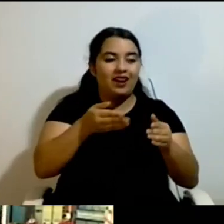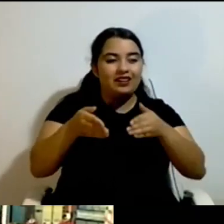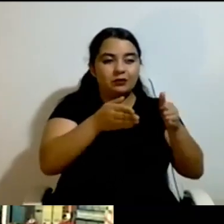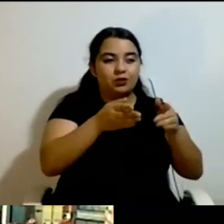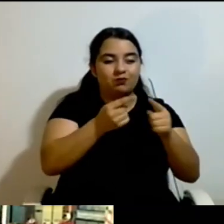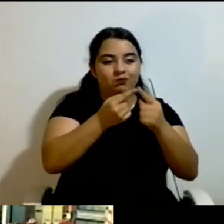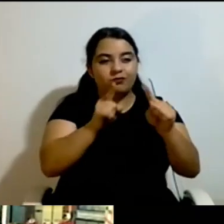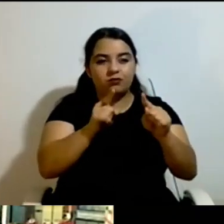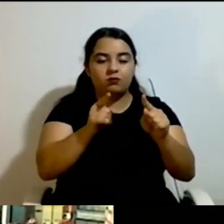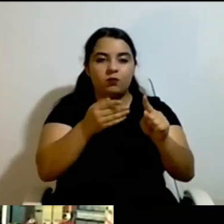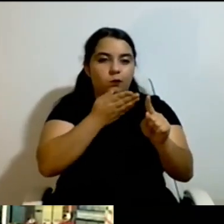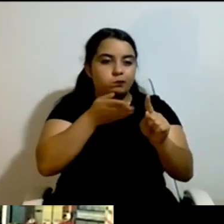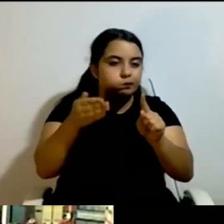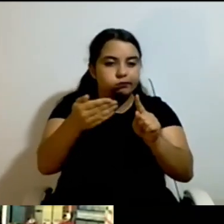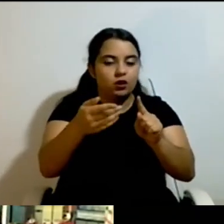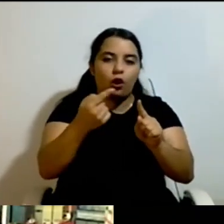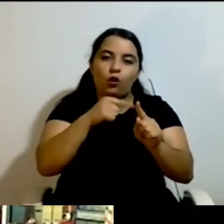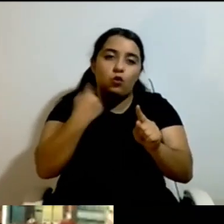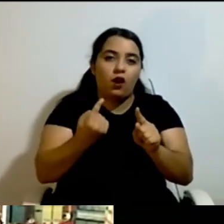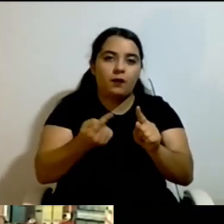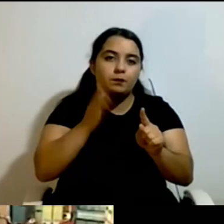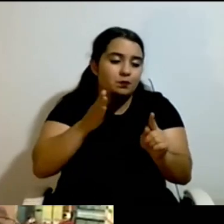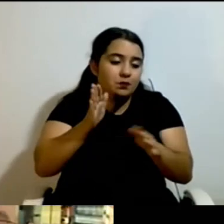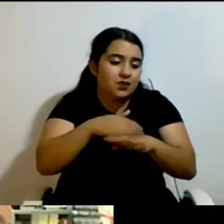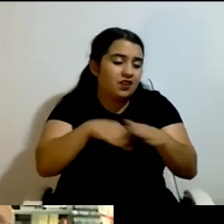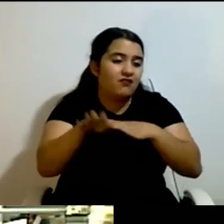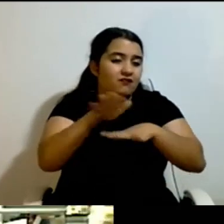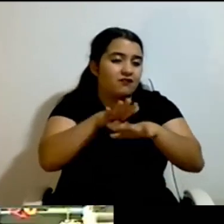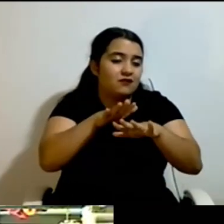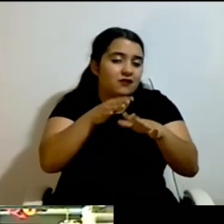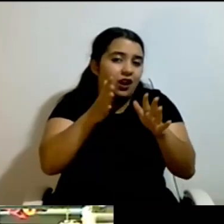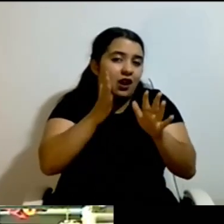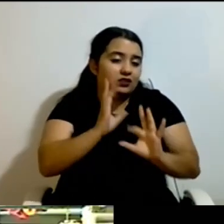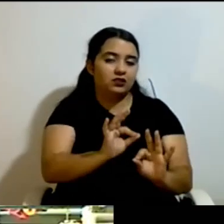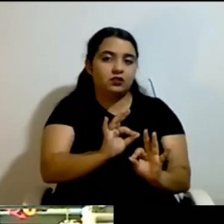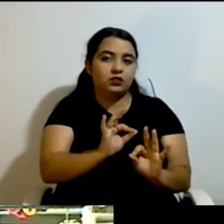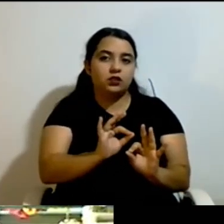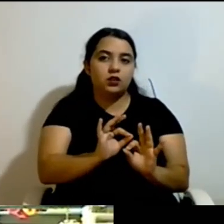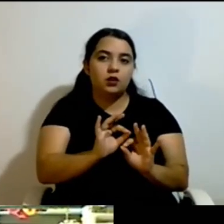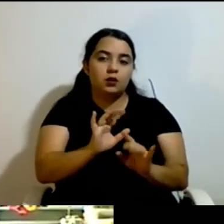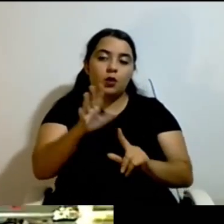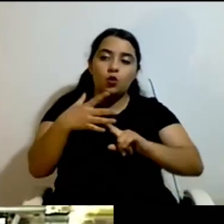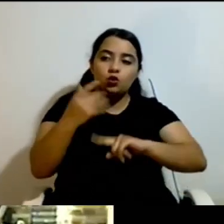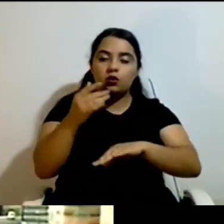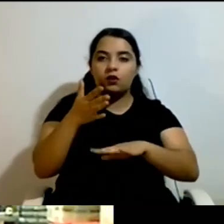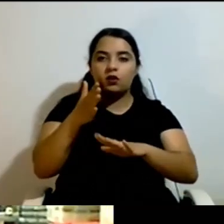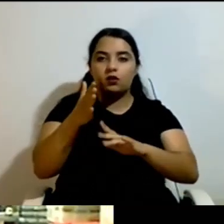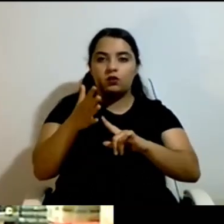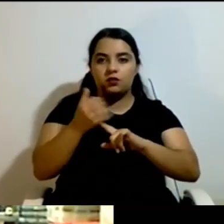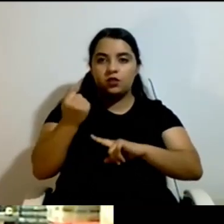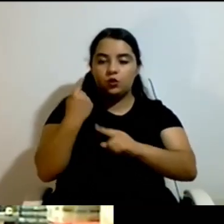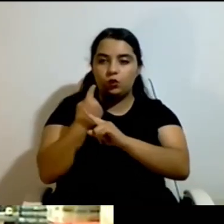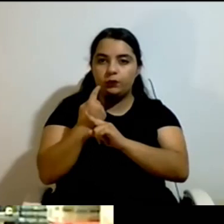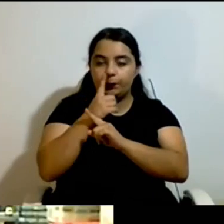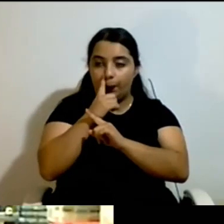the Swedish model at the beginning where they said, okay, obviously you need, you get it. But this is